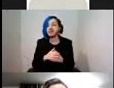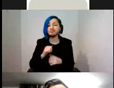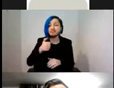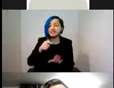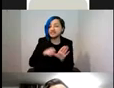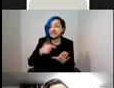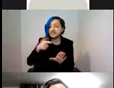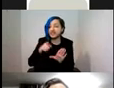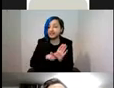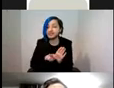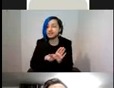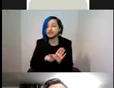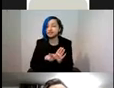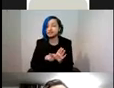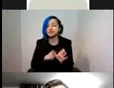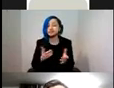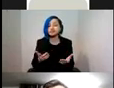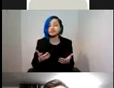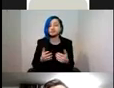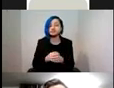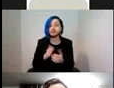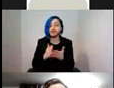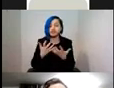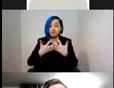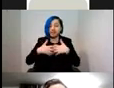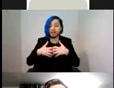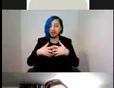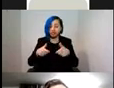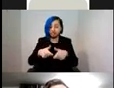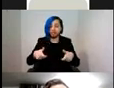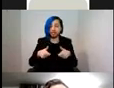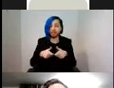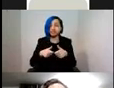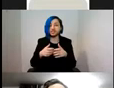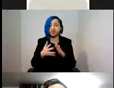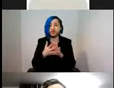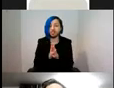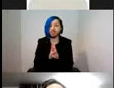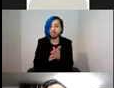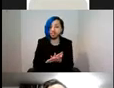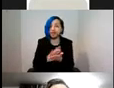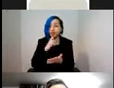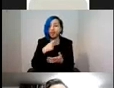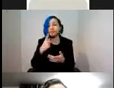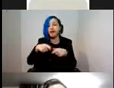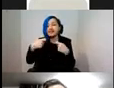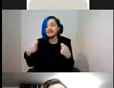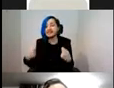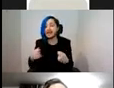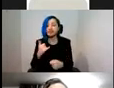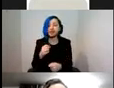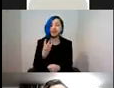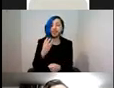seven years, it's actually a mechanical device, so it wears down, whereas magnetic tape might last 30 or